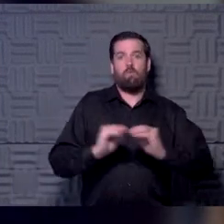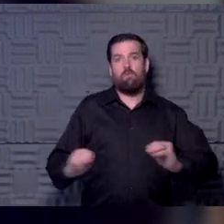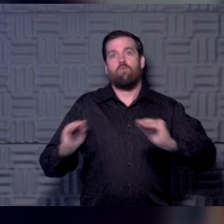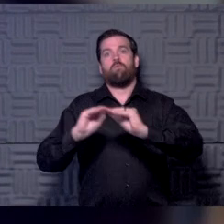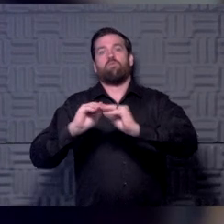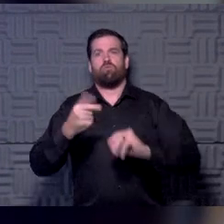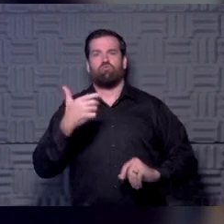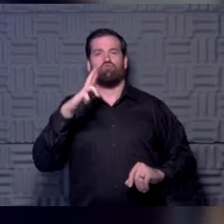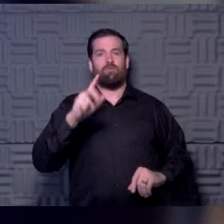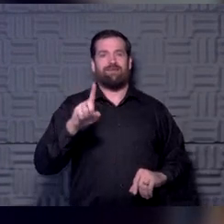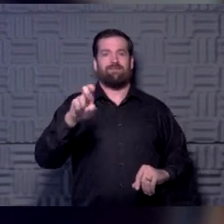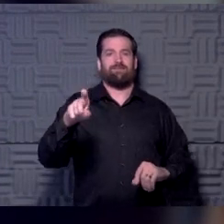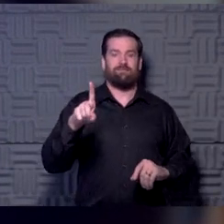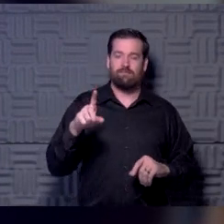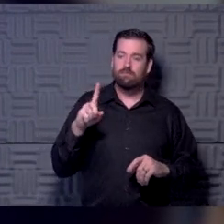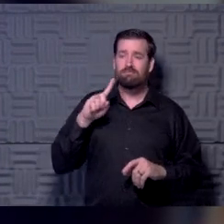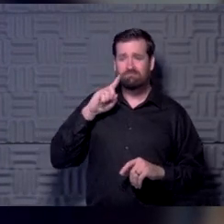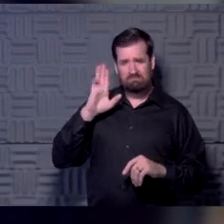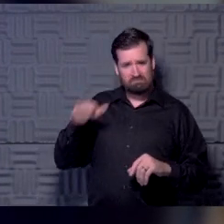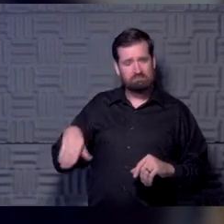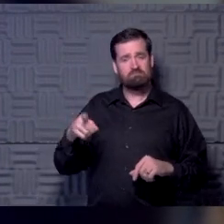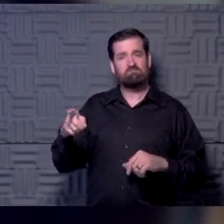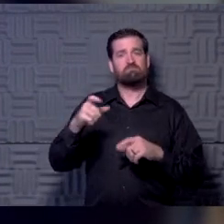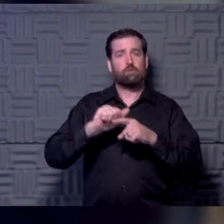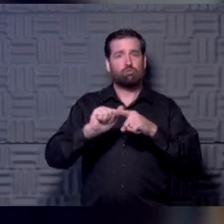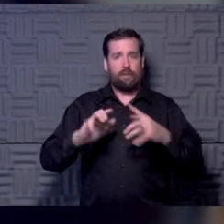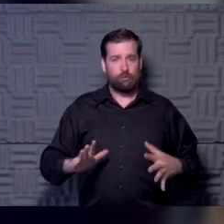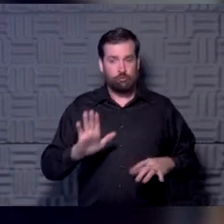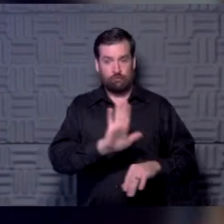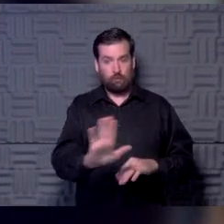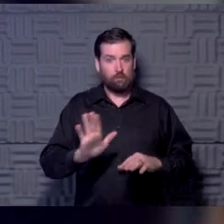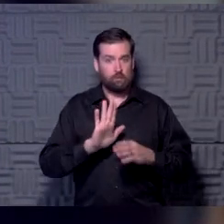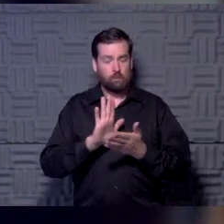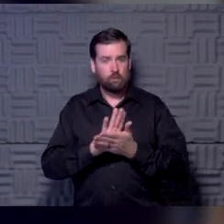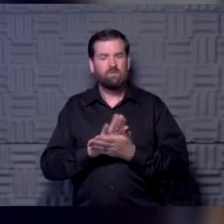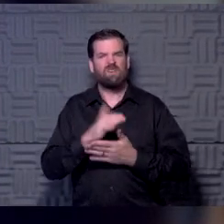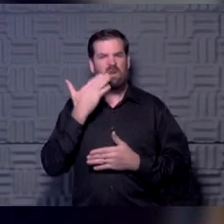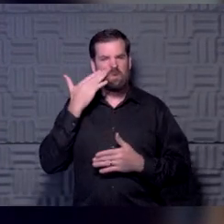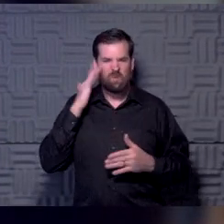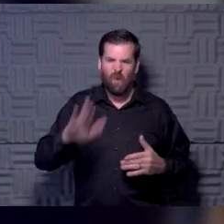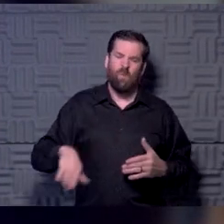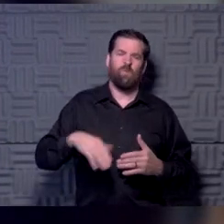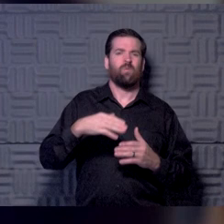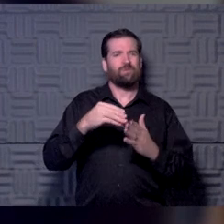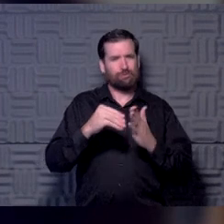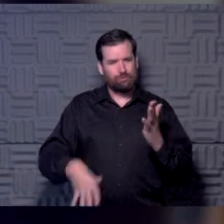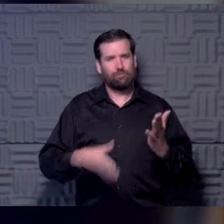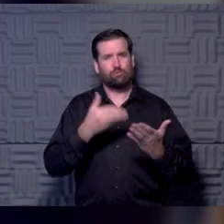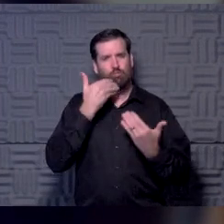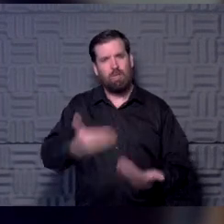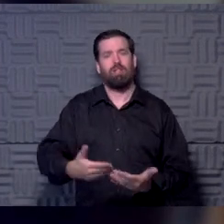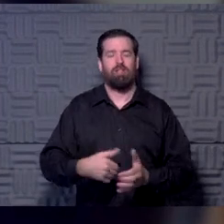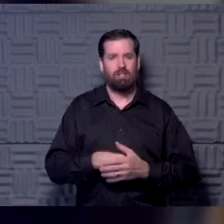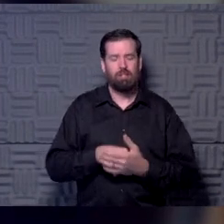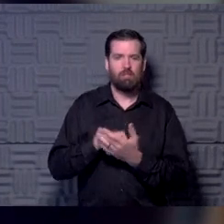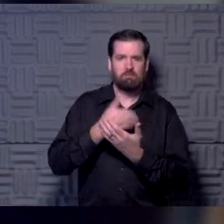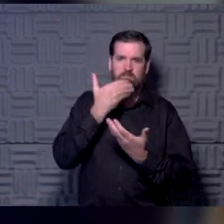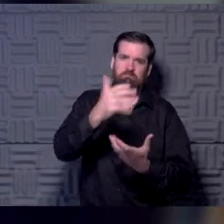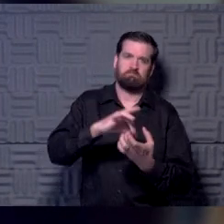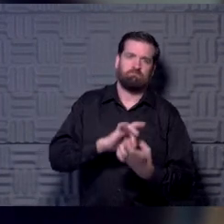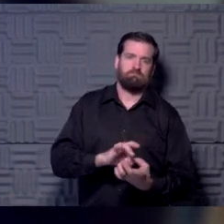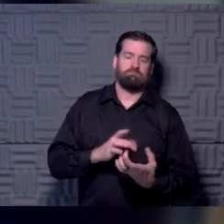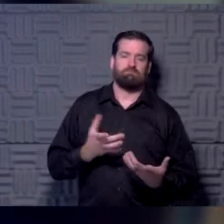the, the perk, the athletic trainers have, if you have a trainer in your school, they tend to know these athletes very well. Um, and so, you know,